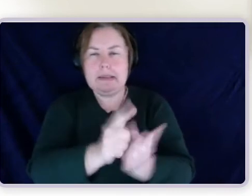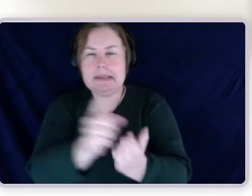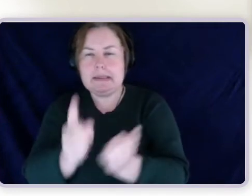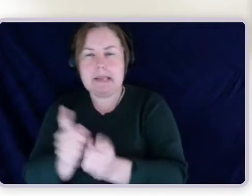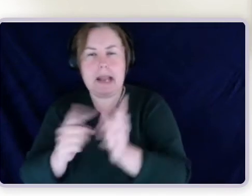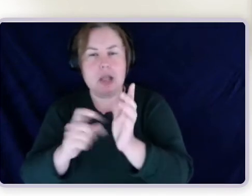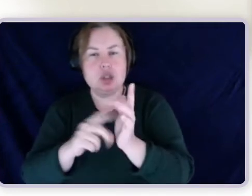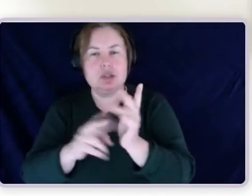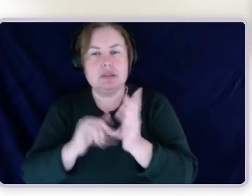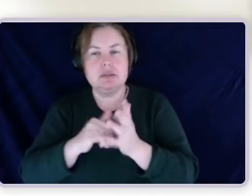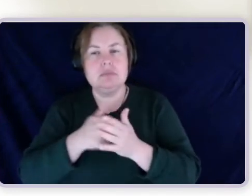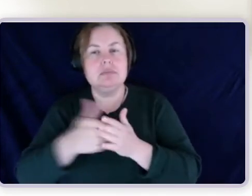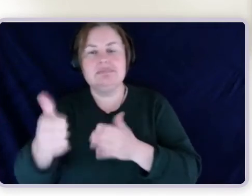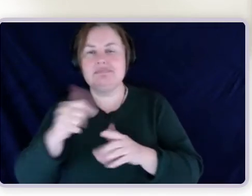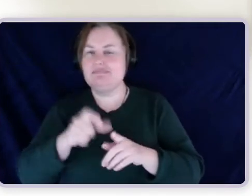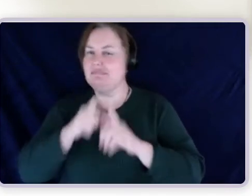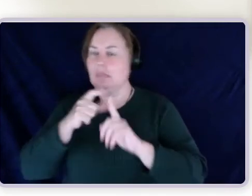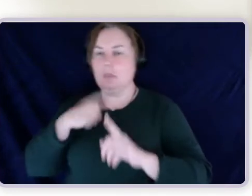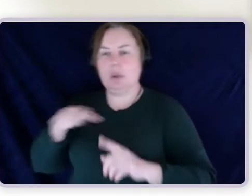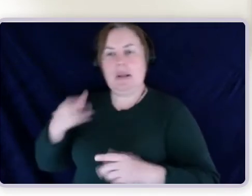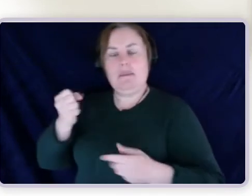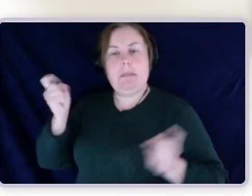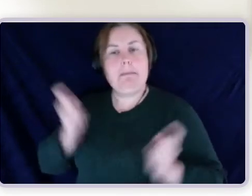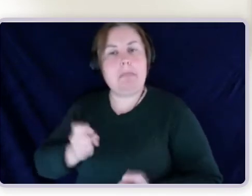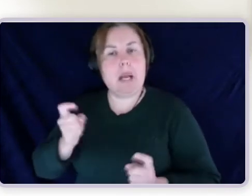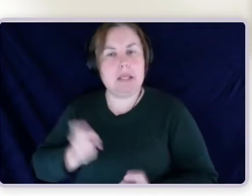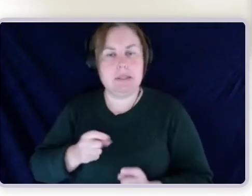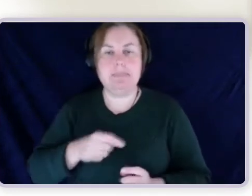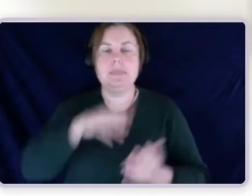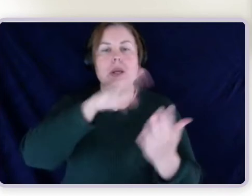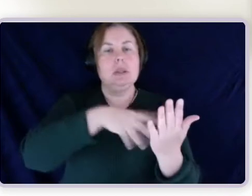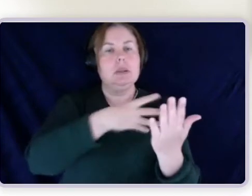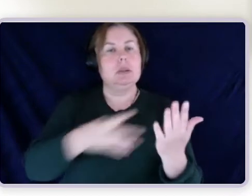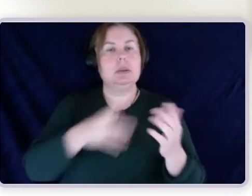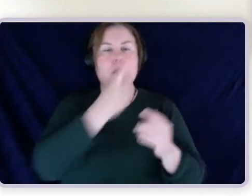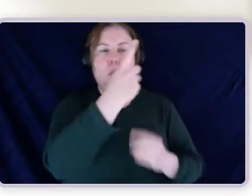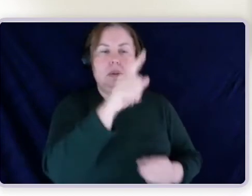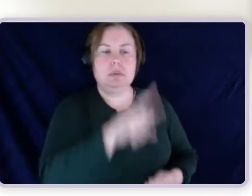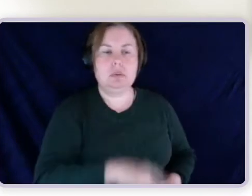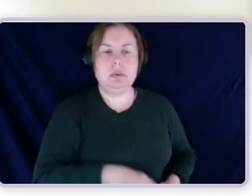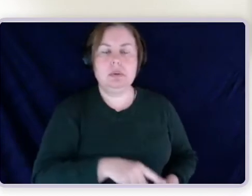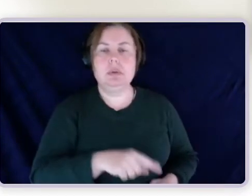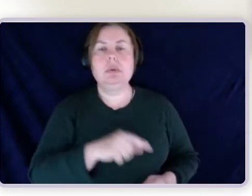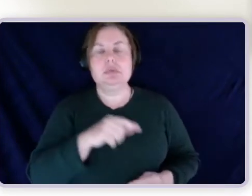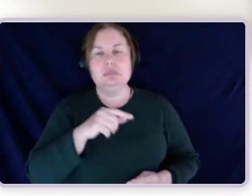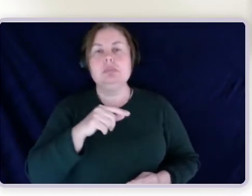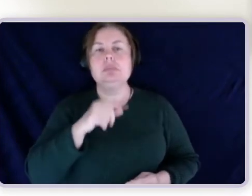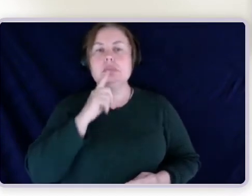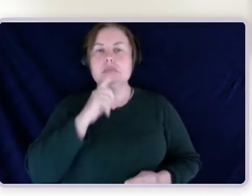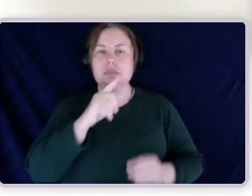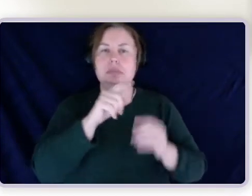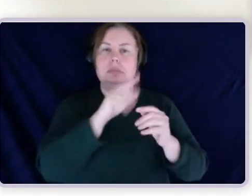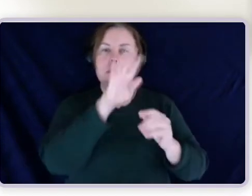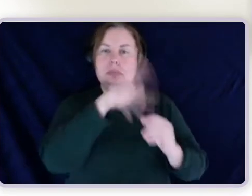In terms of what the tables look like, and we've got an example here of table three for lower limb function for the 20